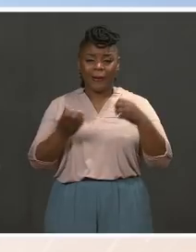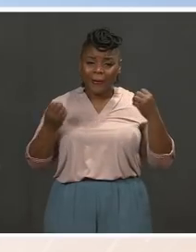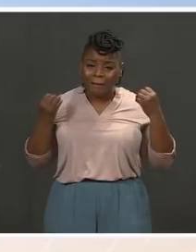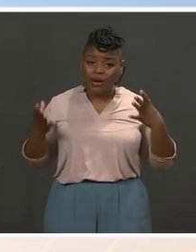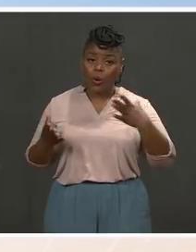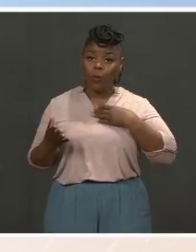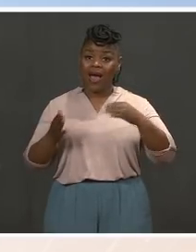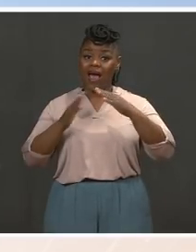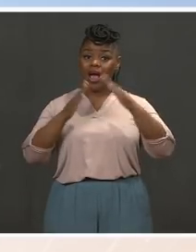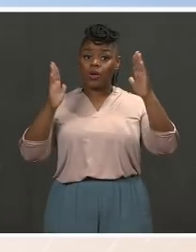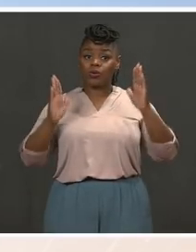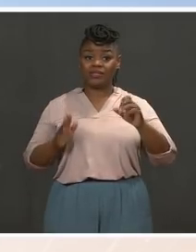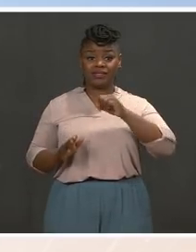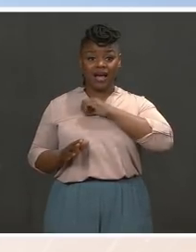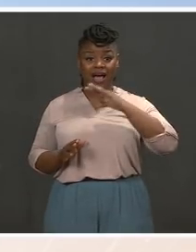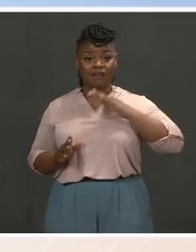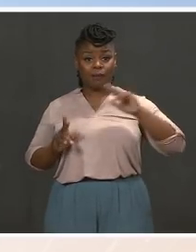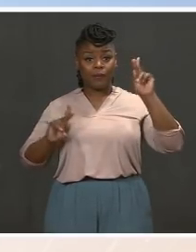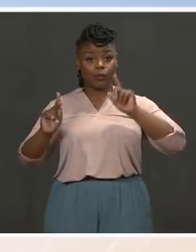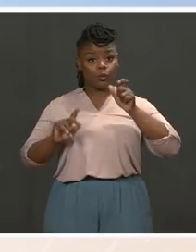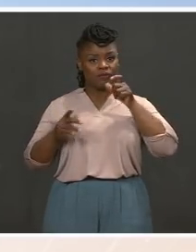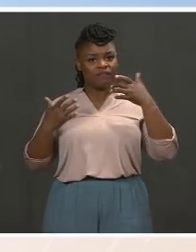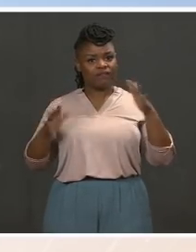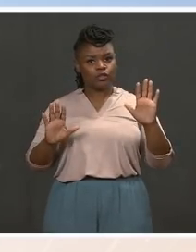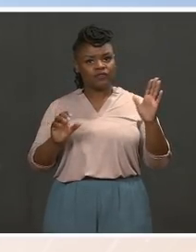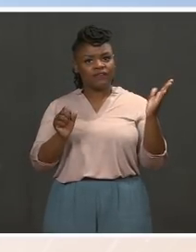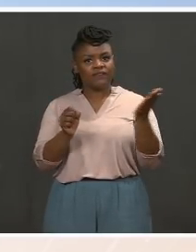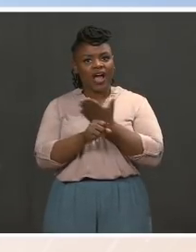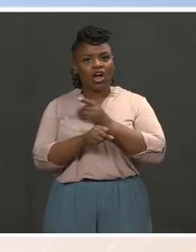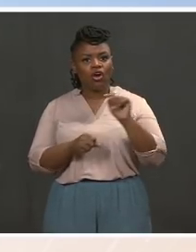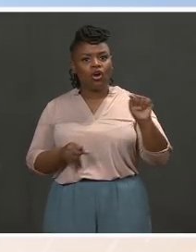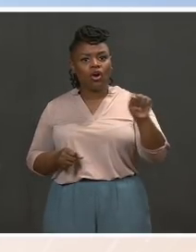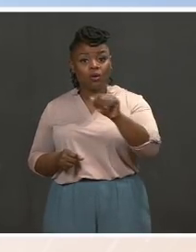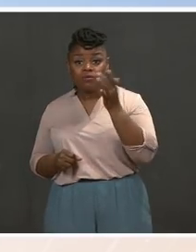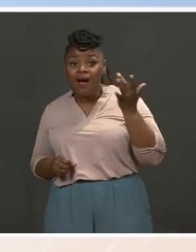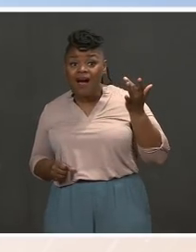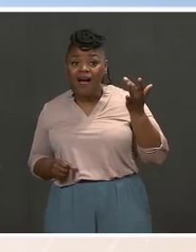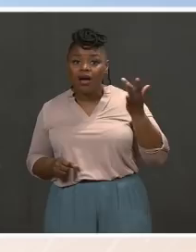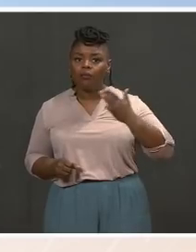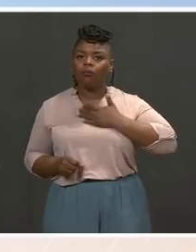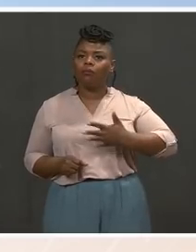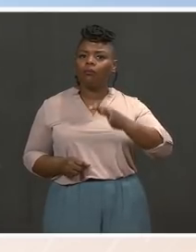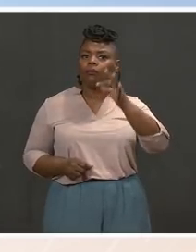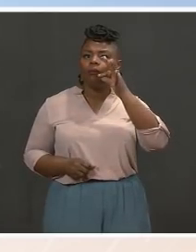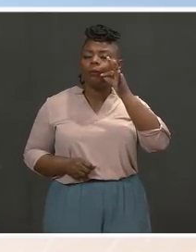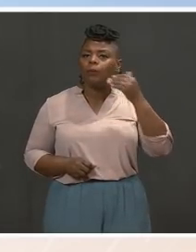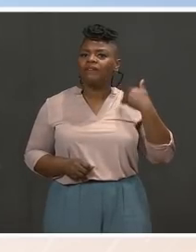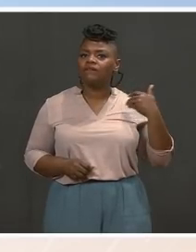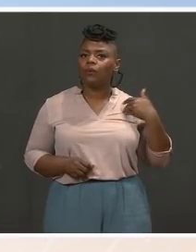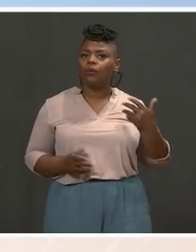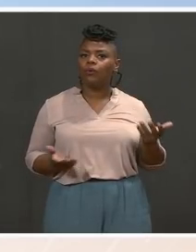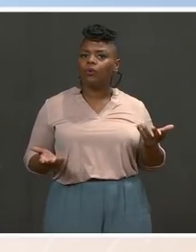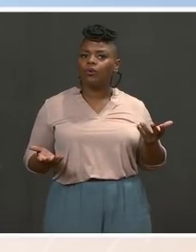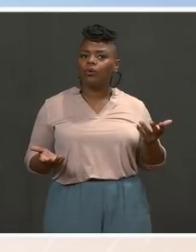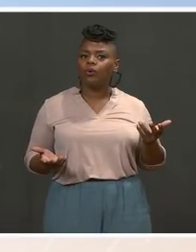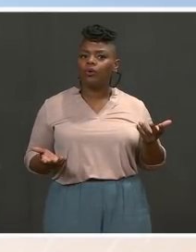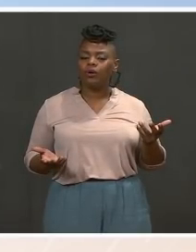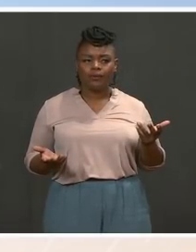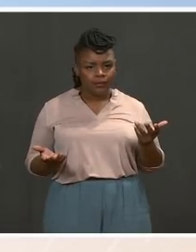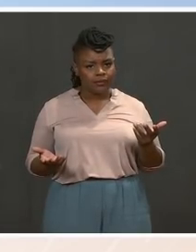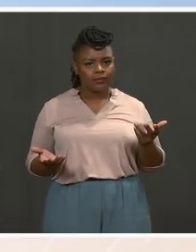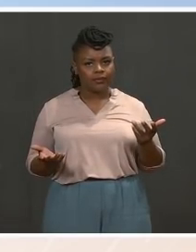disciplined or terminated from their jobs for past marijuana use. You seem to confirm five terminations on Twitter.